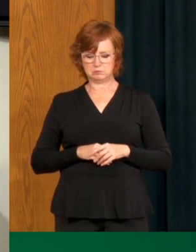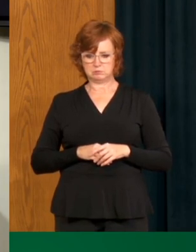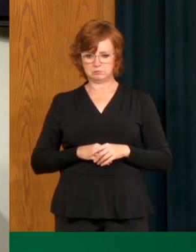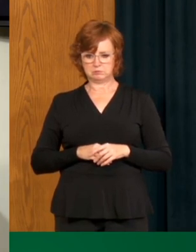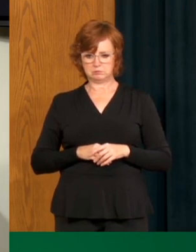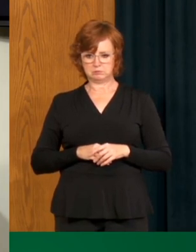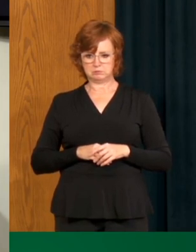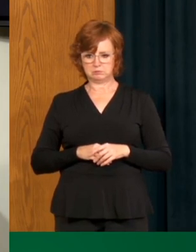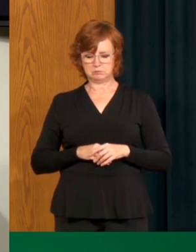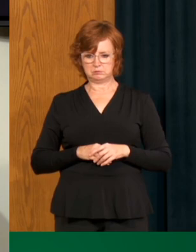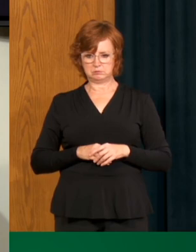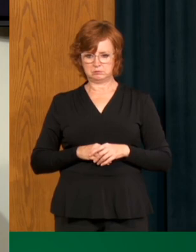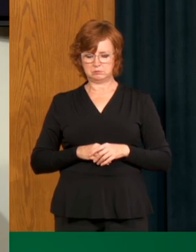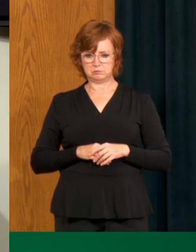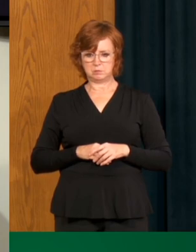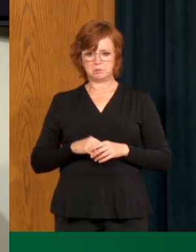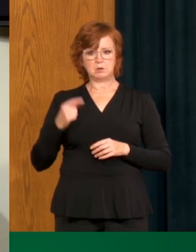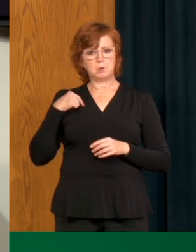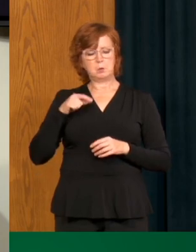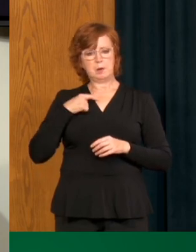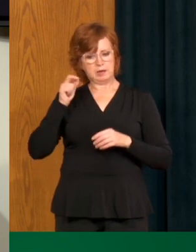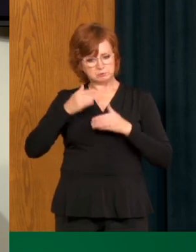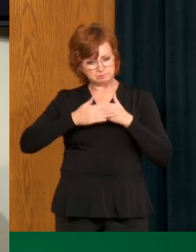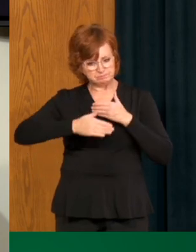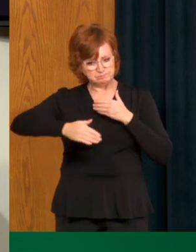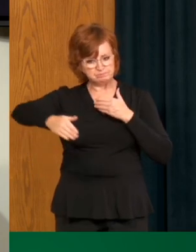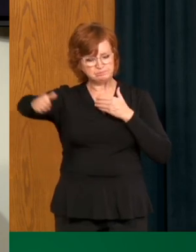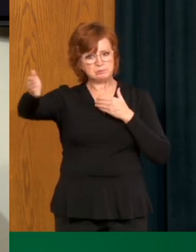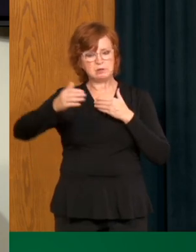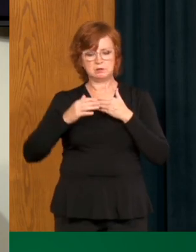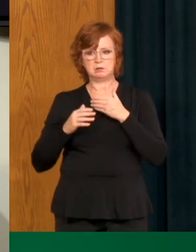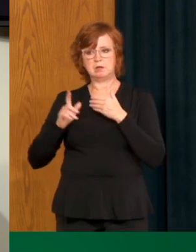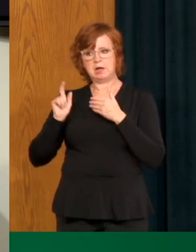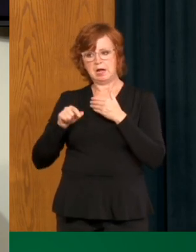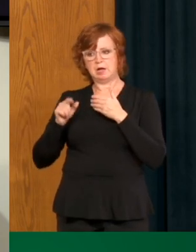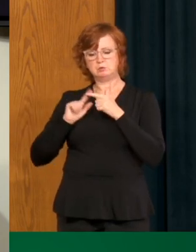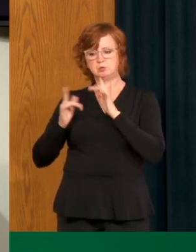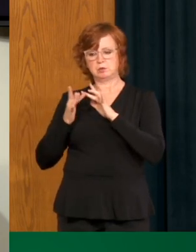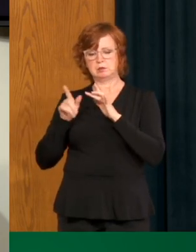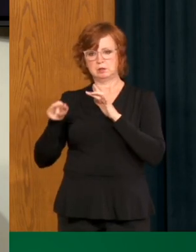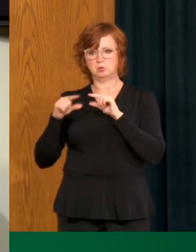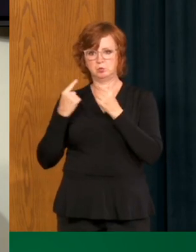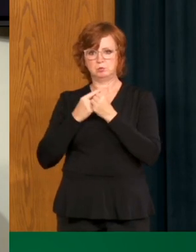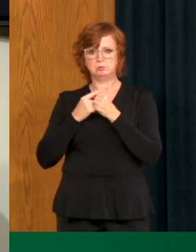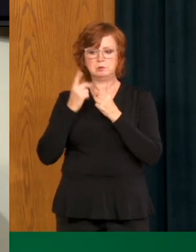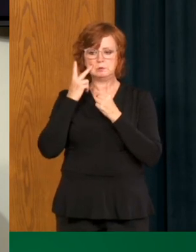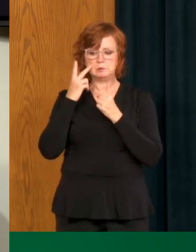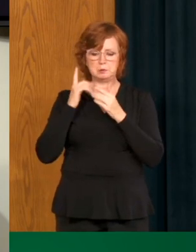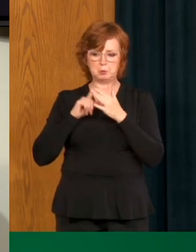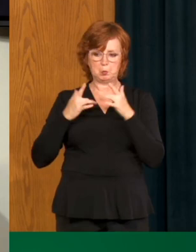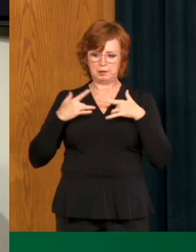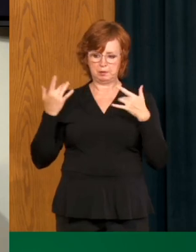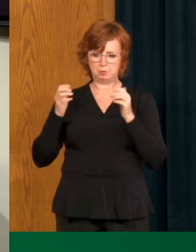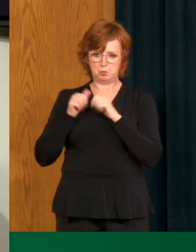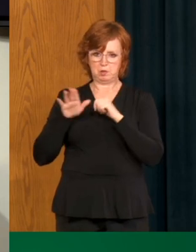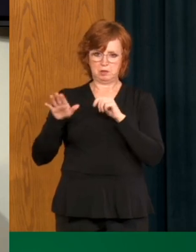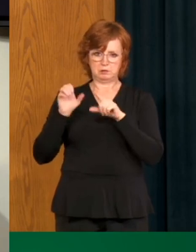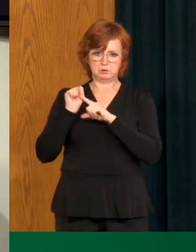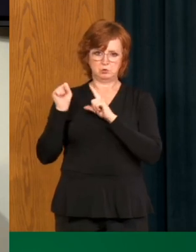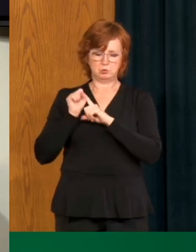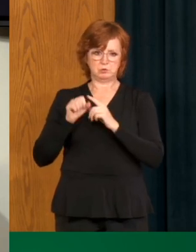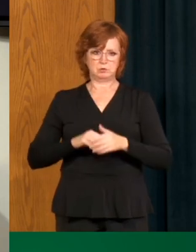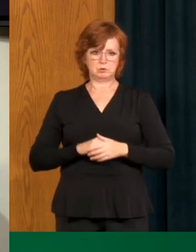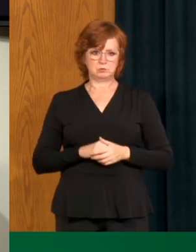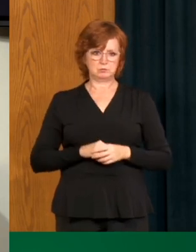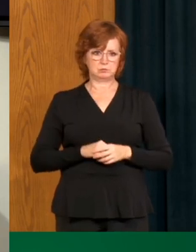knowing that these are the guidelines, there should be a follow up with the proper actions